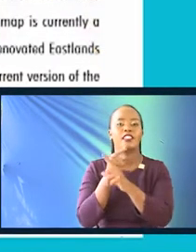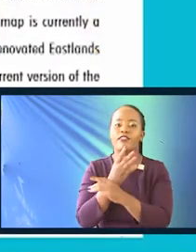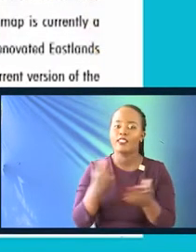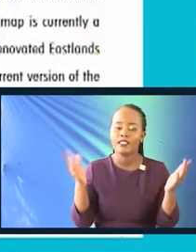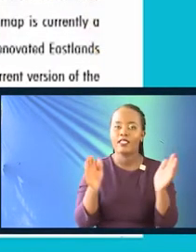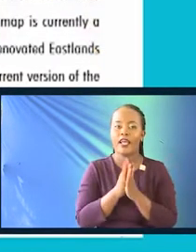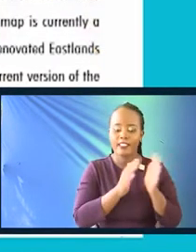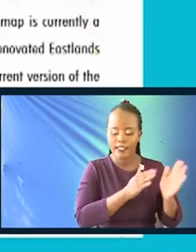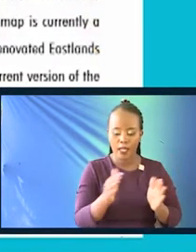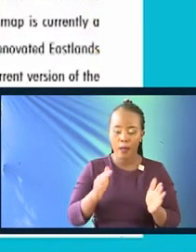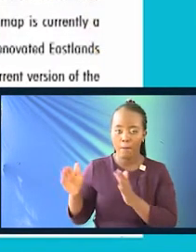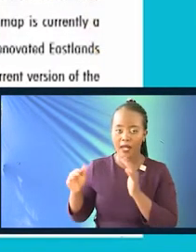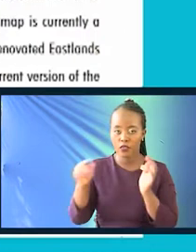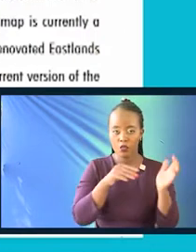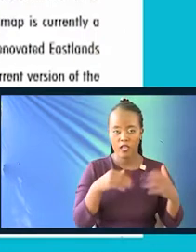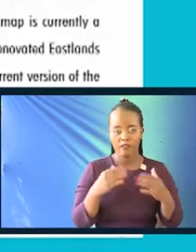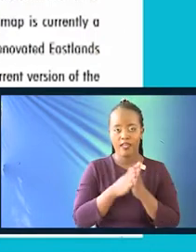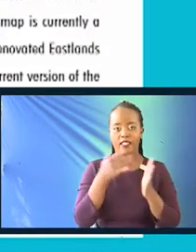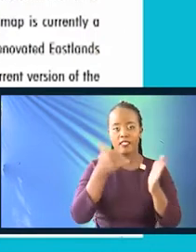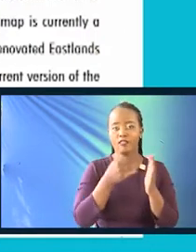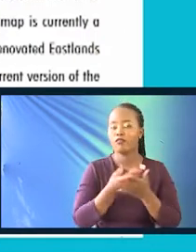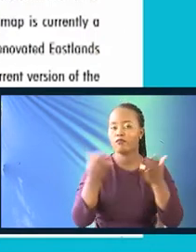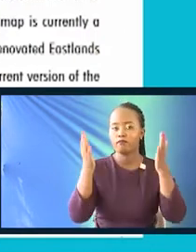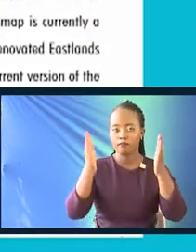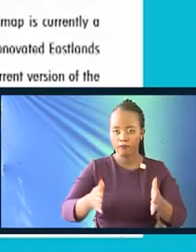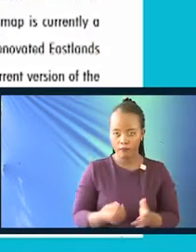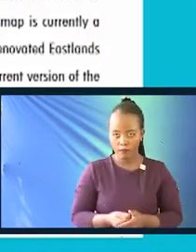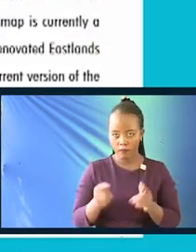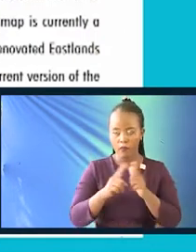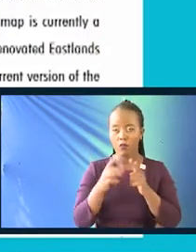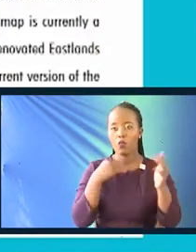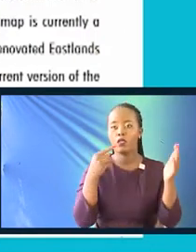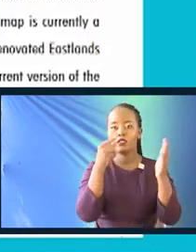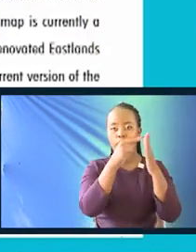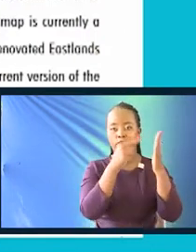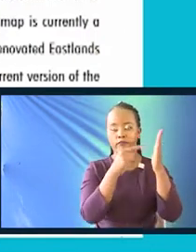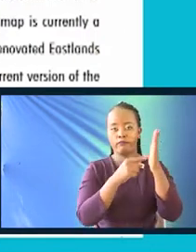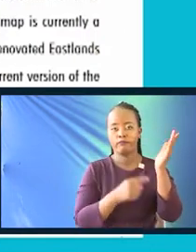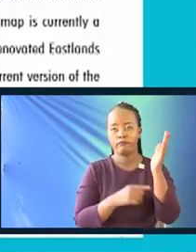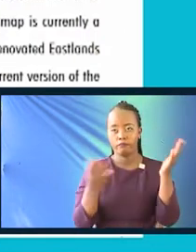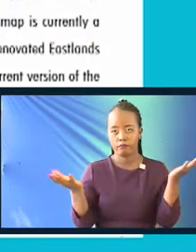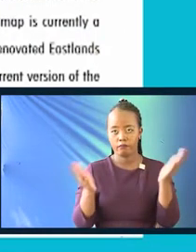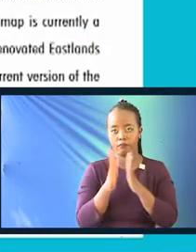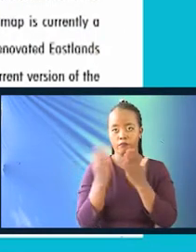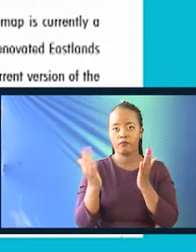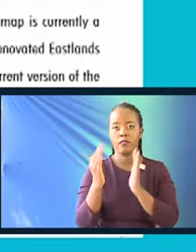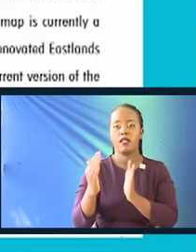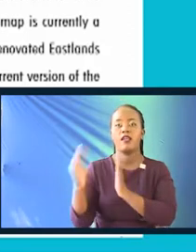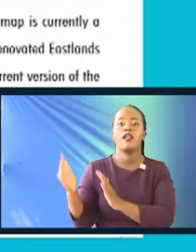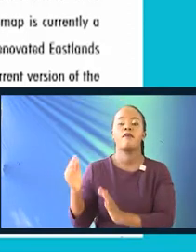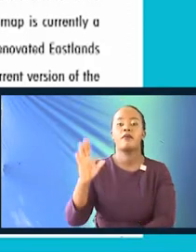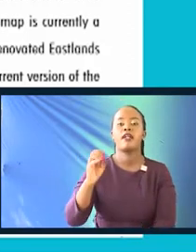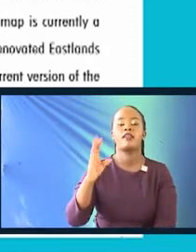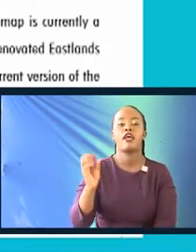we want to do. That's another way that we involve everyone. This is one I'd really like to highlight. We're calling it the Library Ecosystem